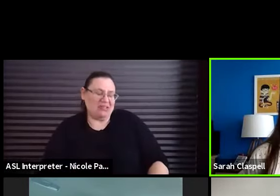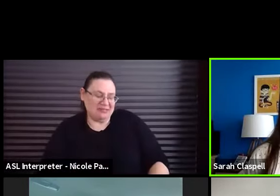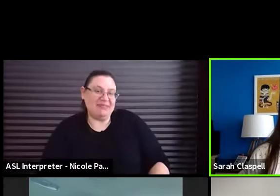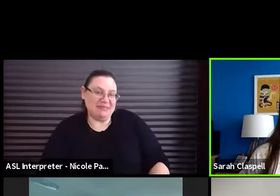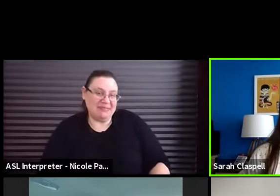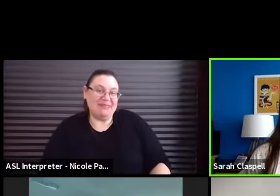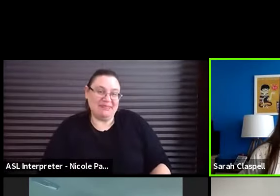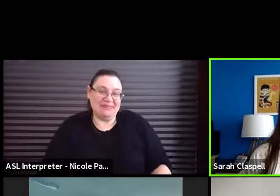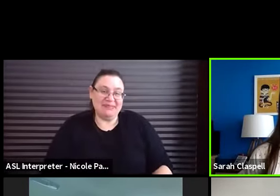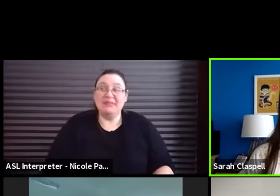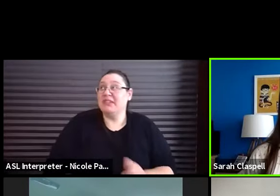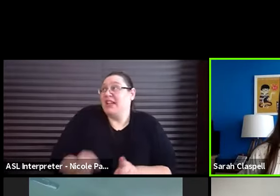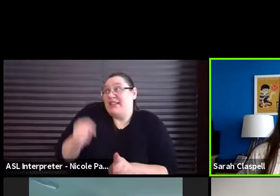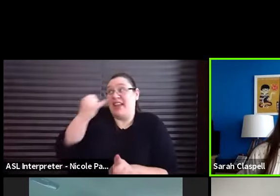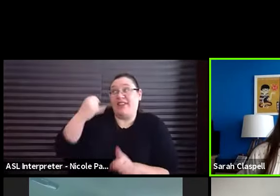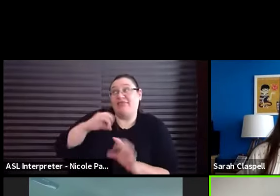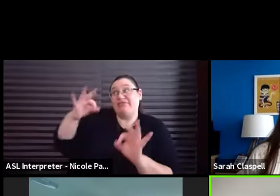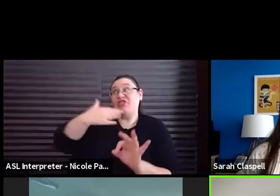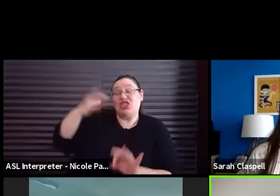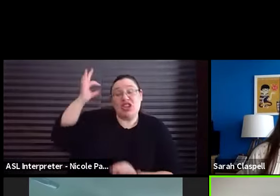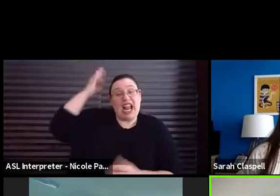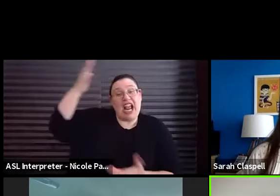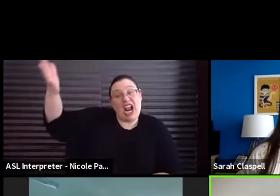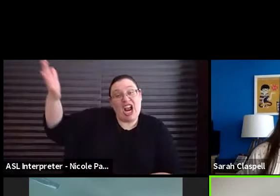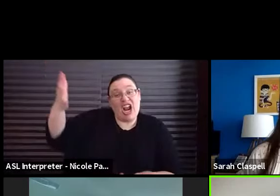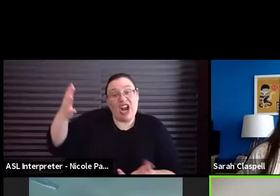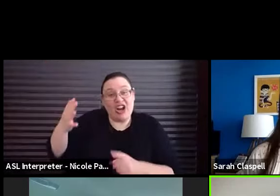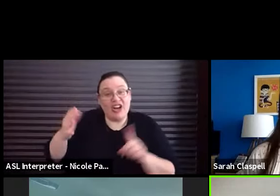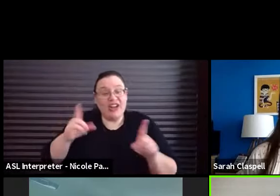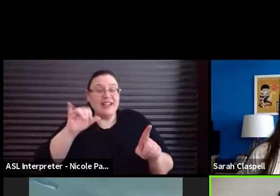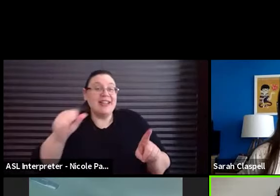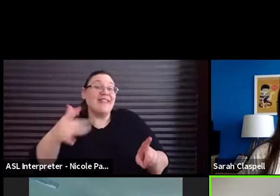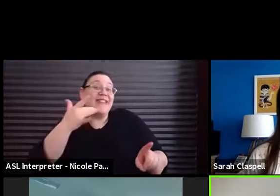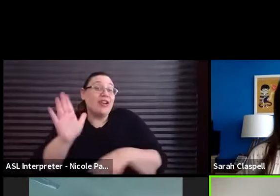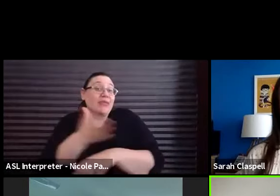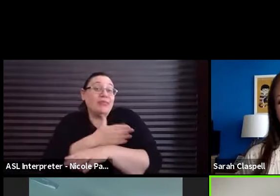He's got the hair. His favorite musical is Hairspray.